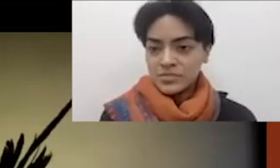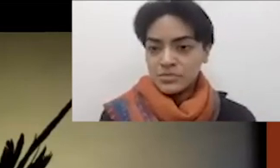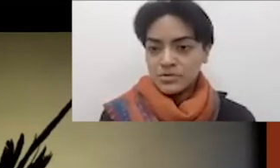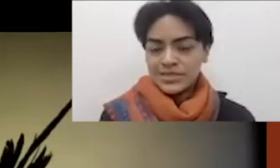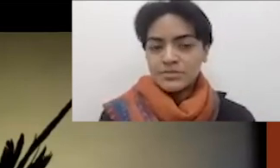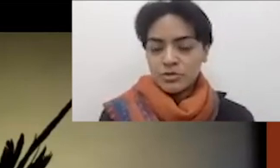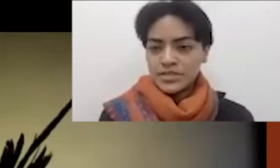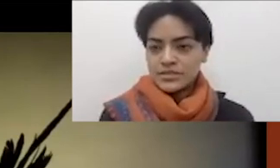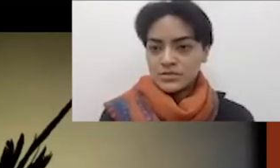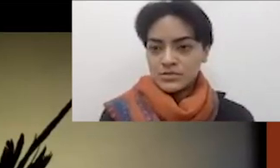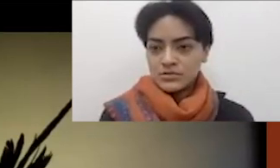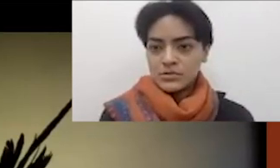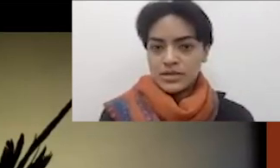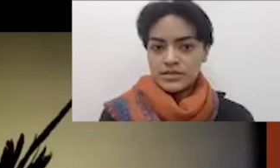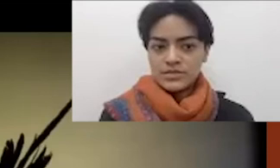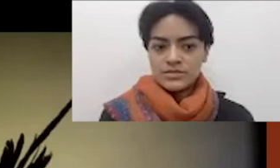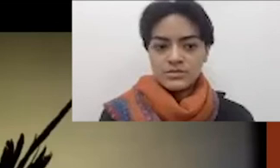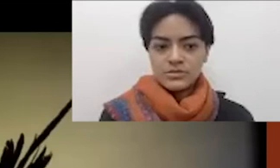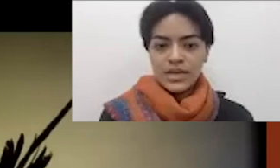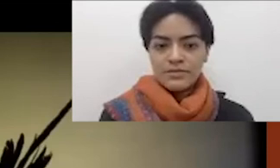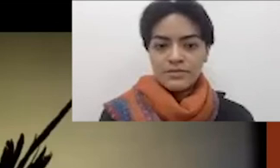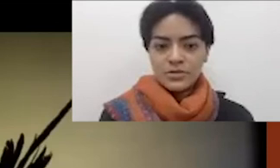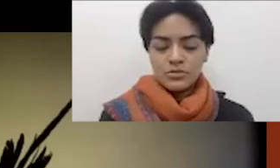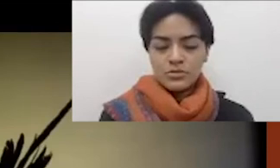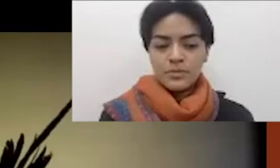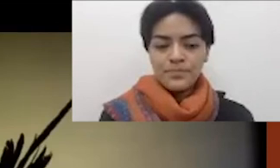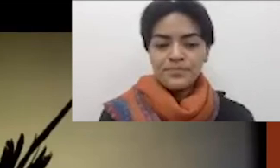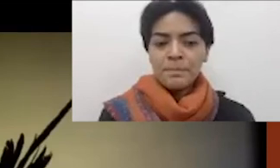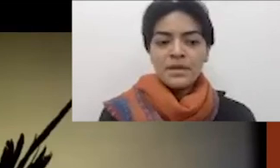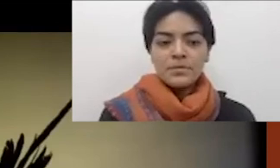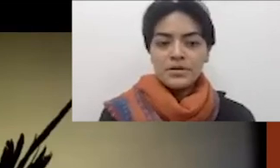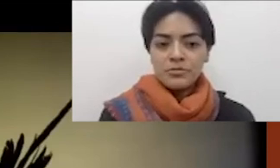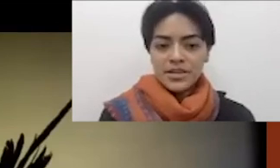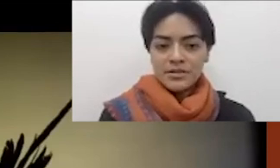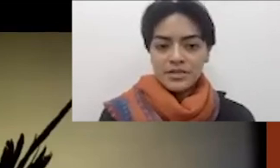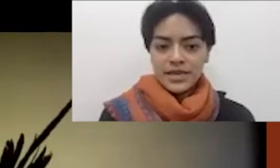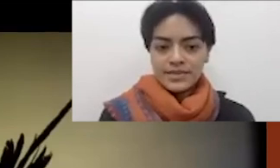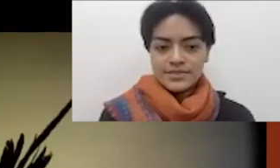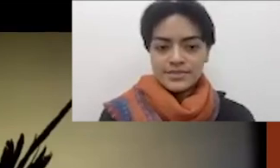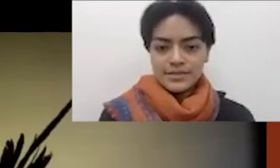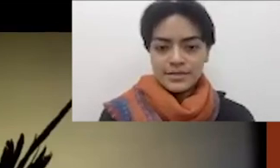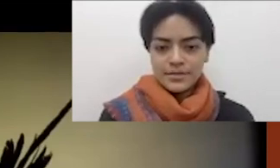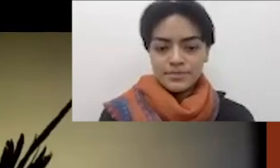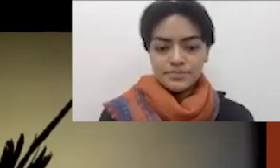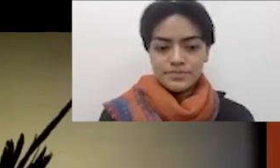indigenous people, it's important to us to have you be aware that